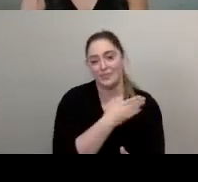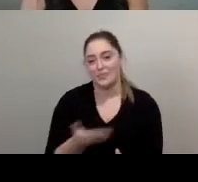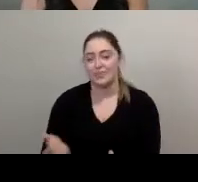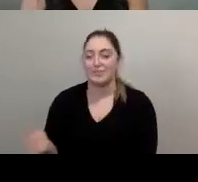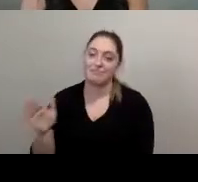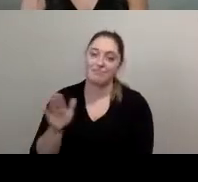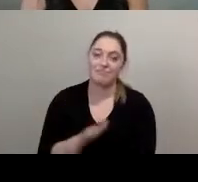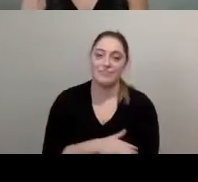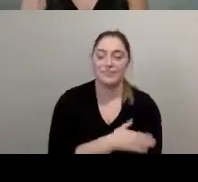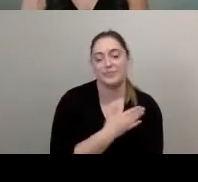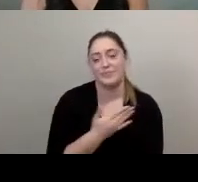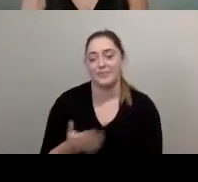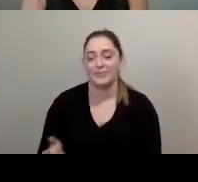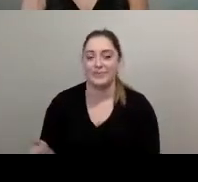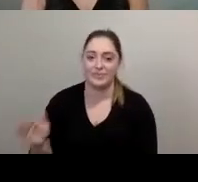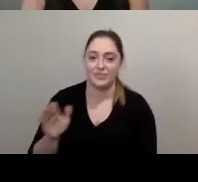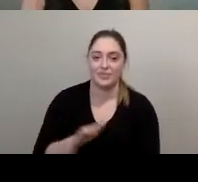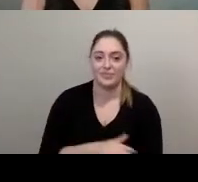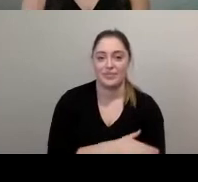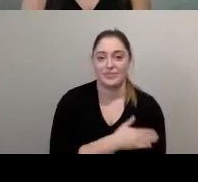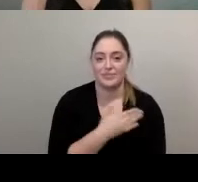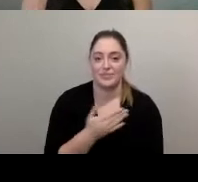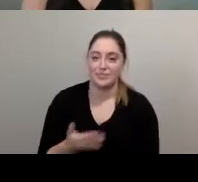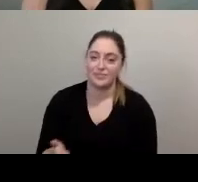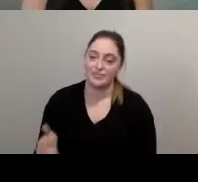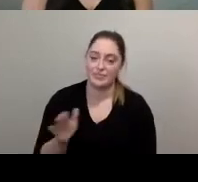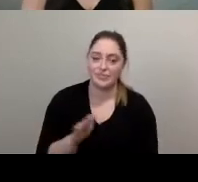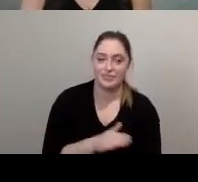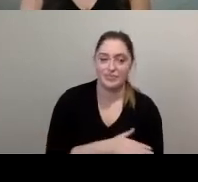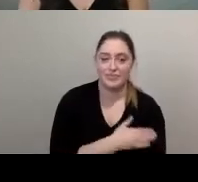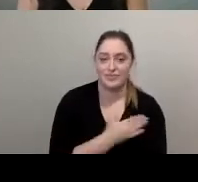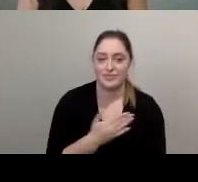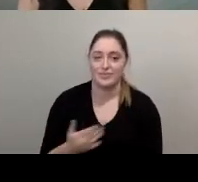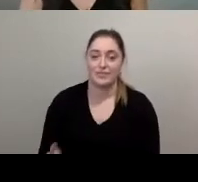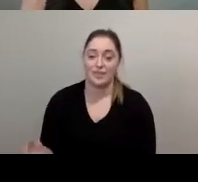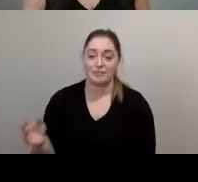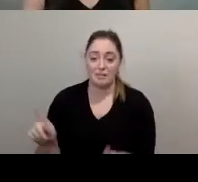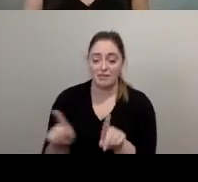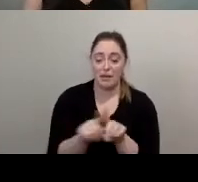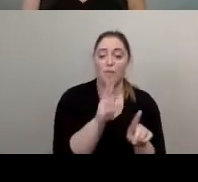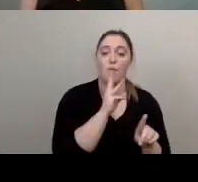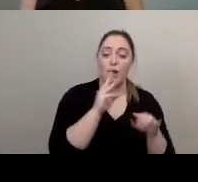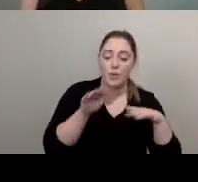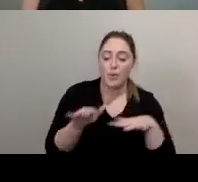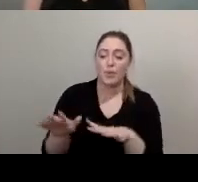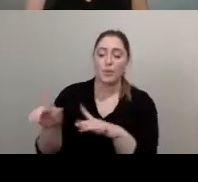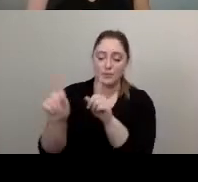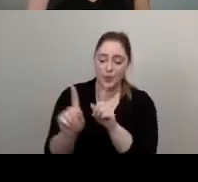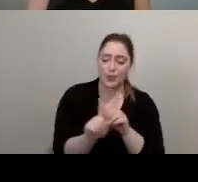realize in time, like a sin and thought, if you listen,